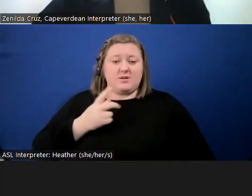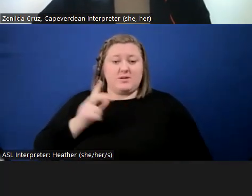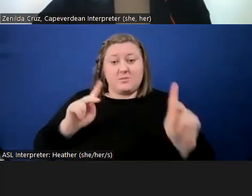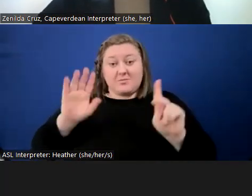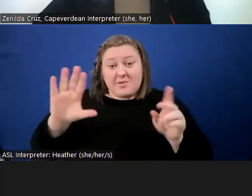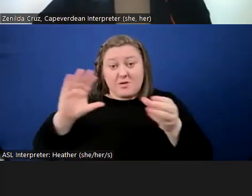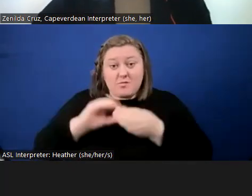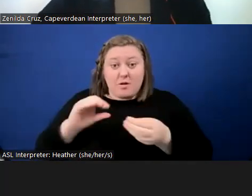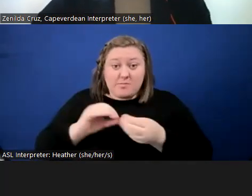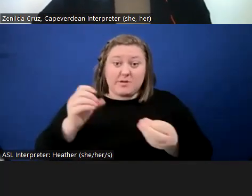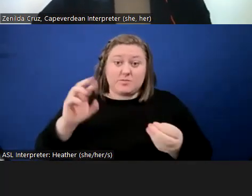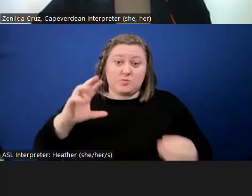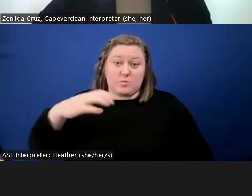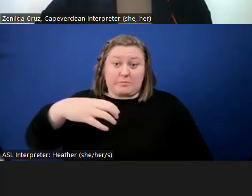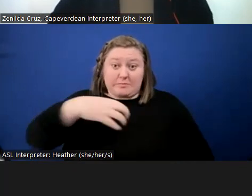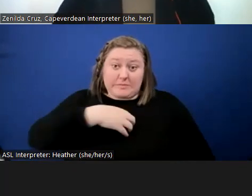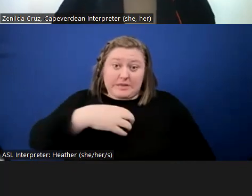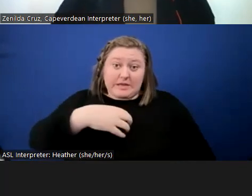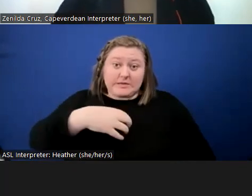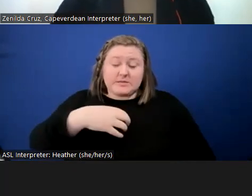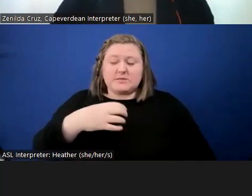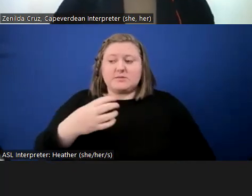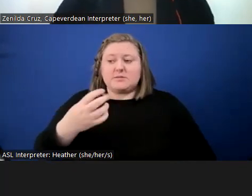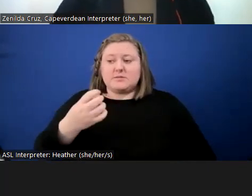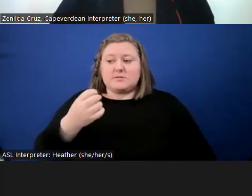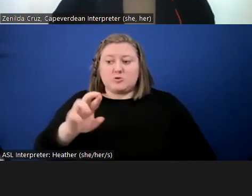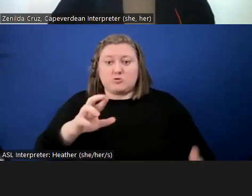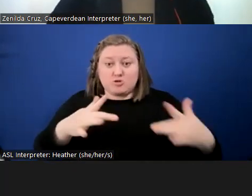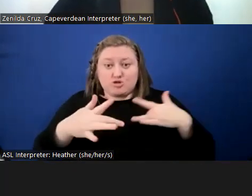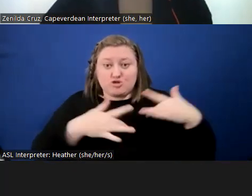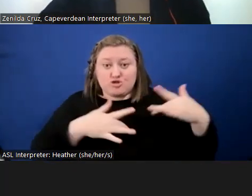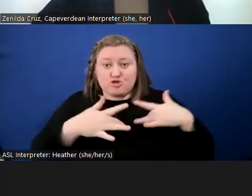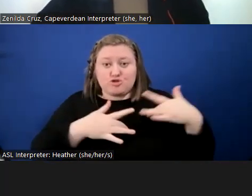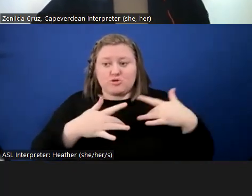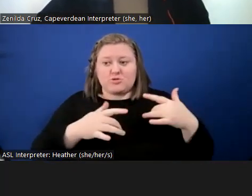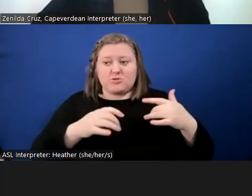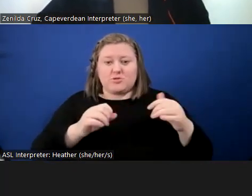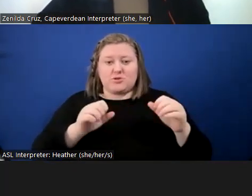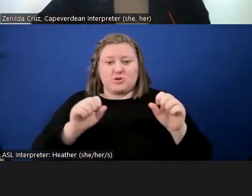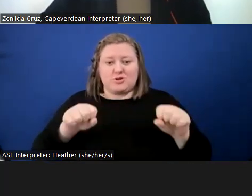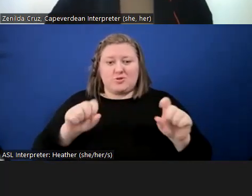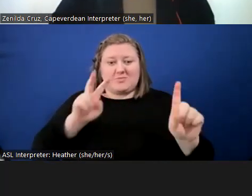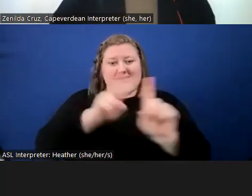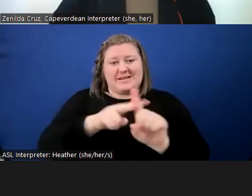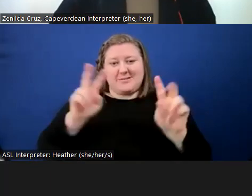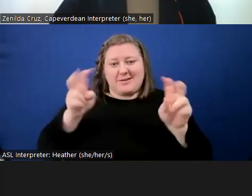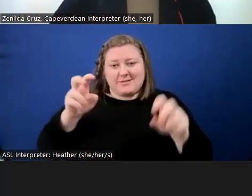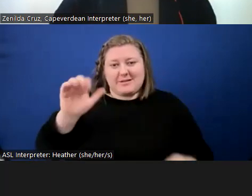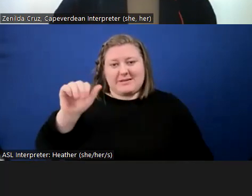complaints or worries could be assigned to case managers.